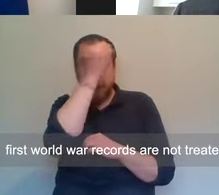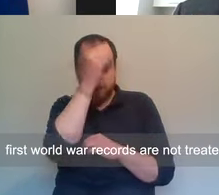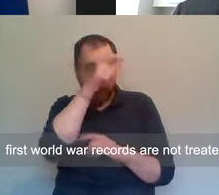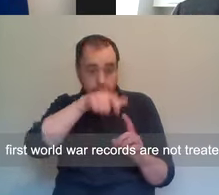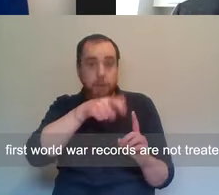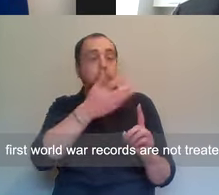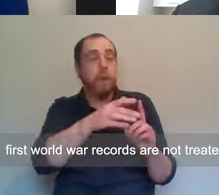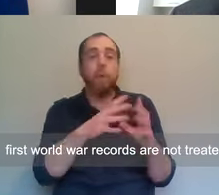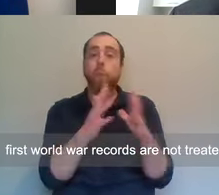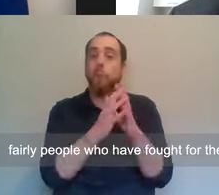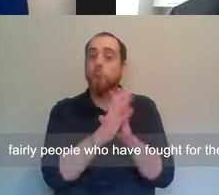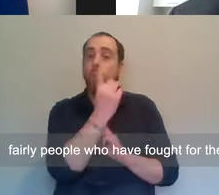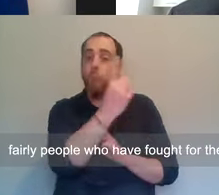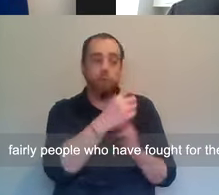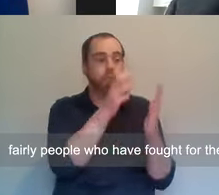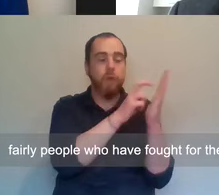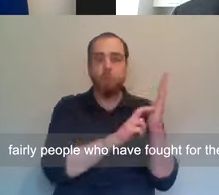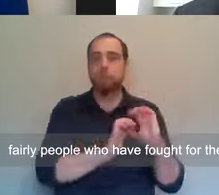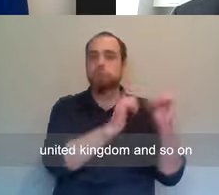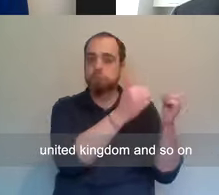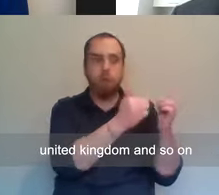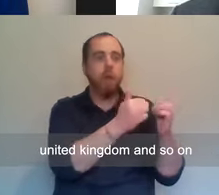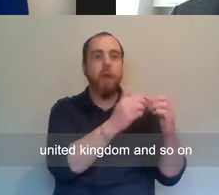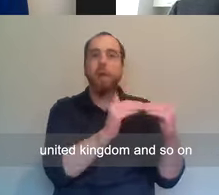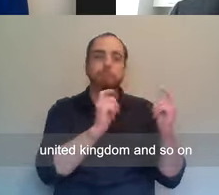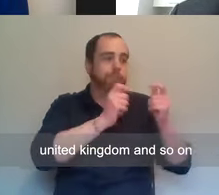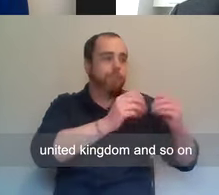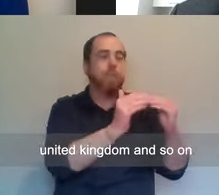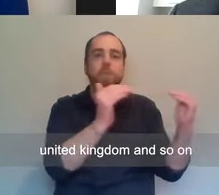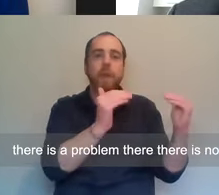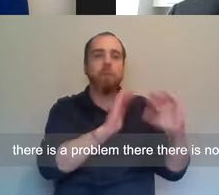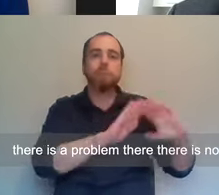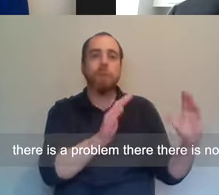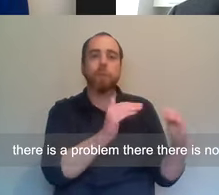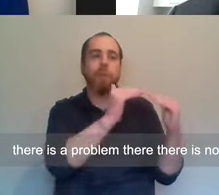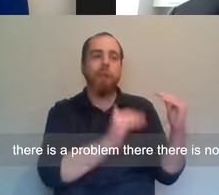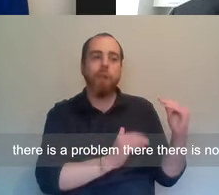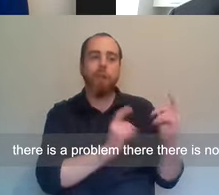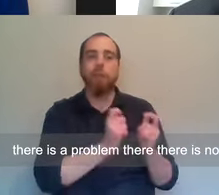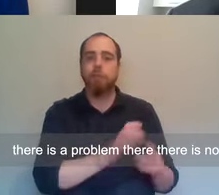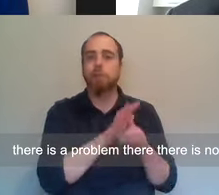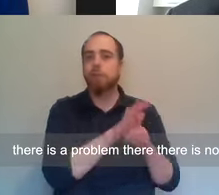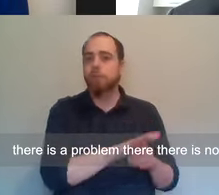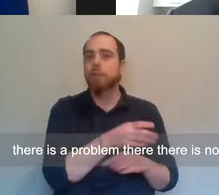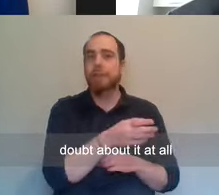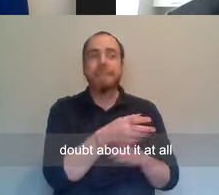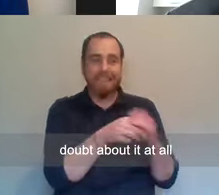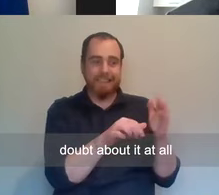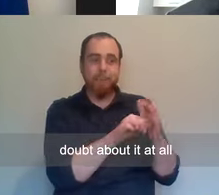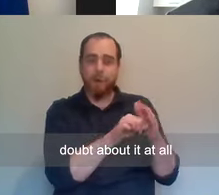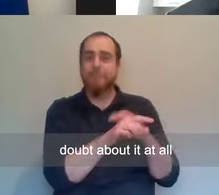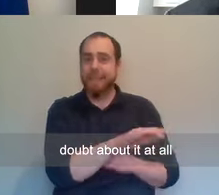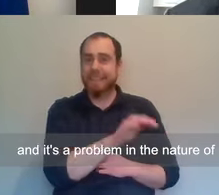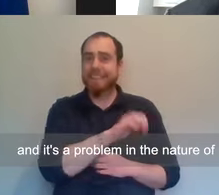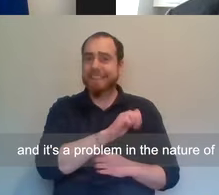records are not treated fairly, people who have fought for the United Kingdom and so on. There is a problem there, there is no doubt